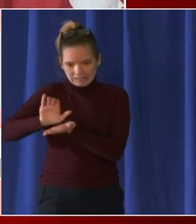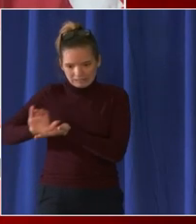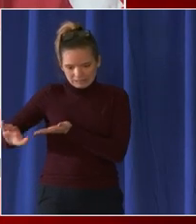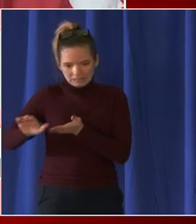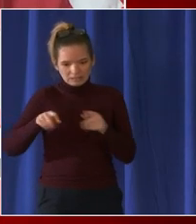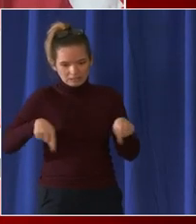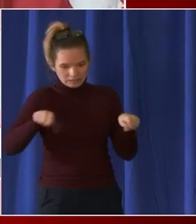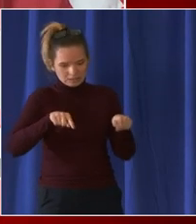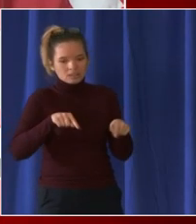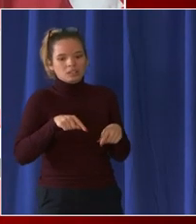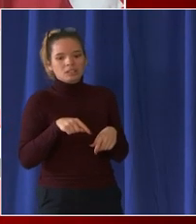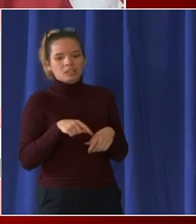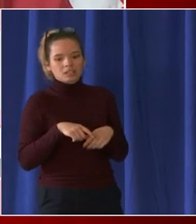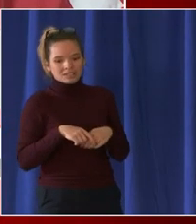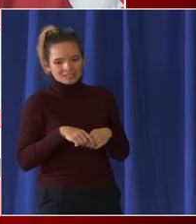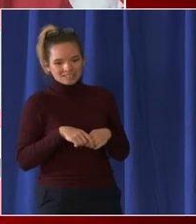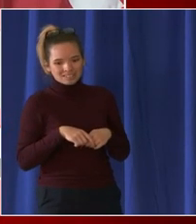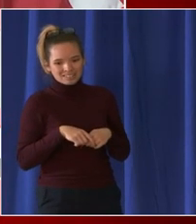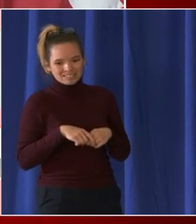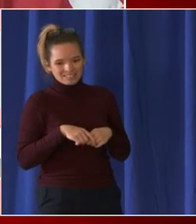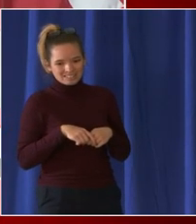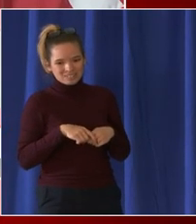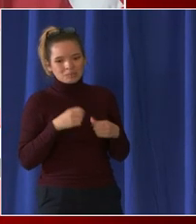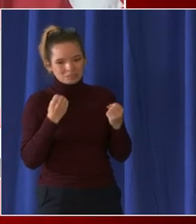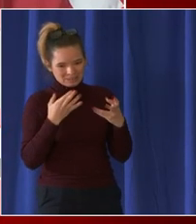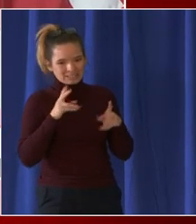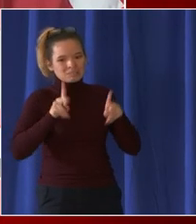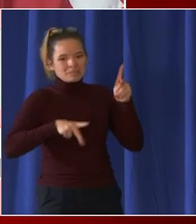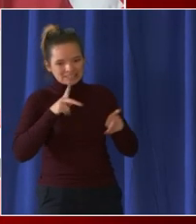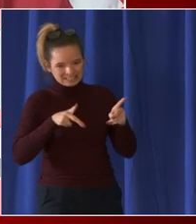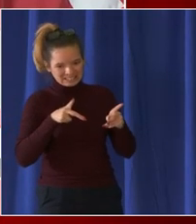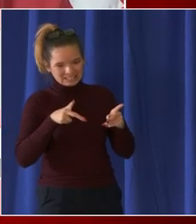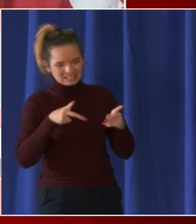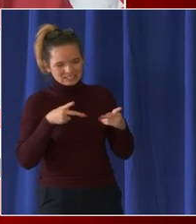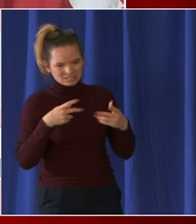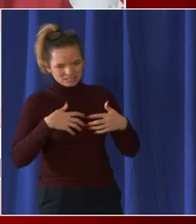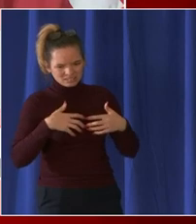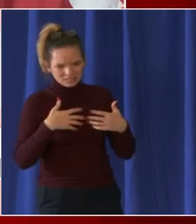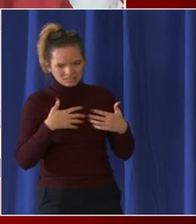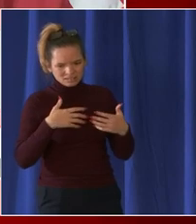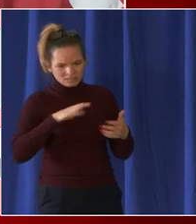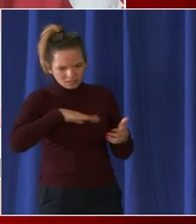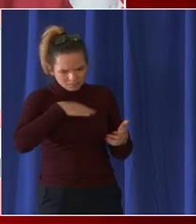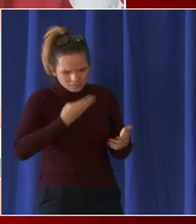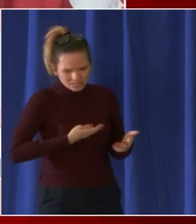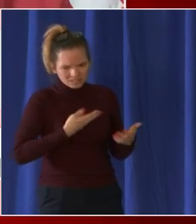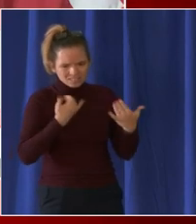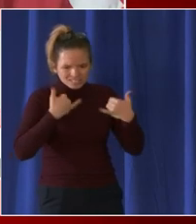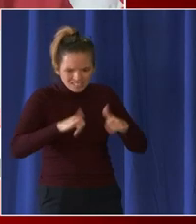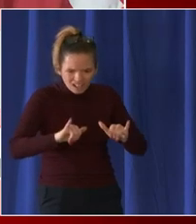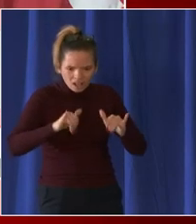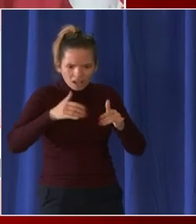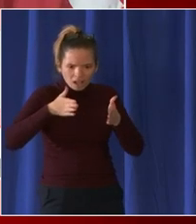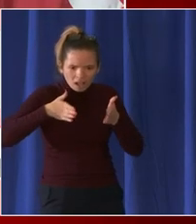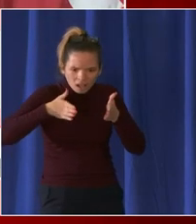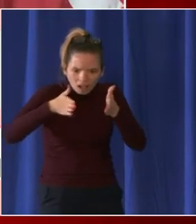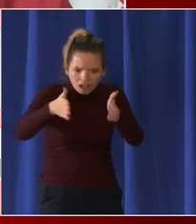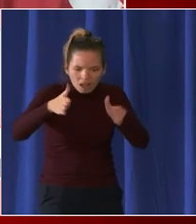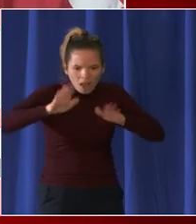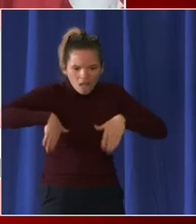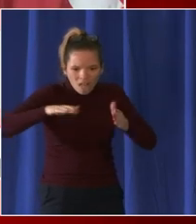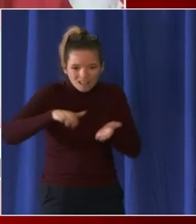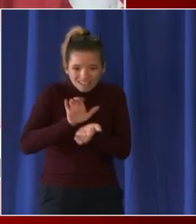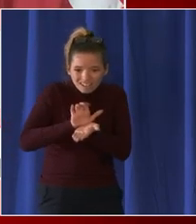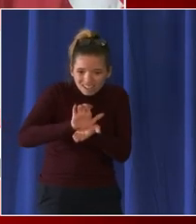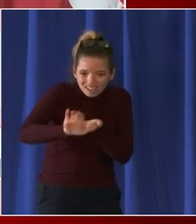past couple of days some residents this morning are saying their streets streets still haven't been plowed uh what was the lag there and